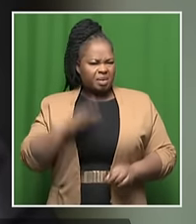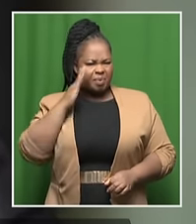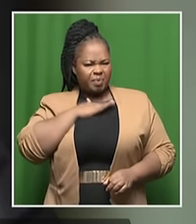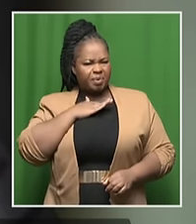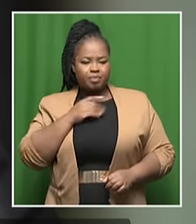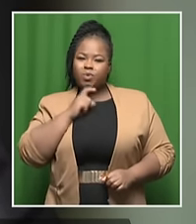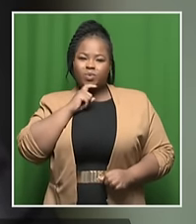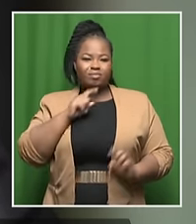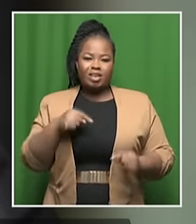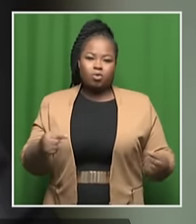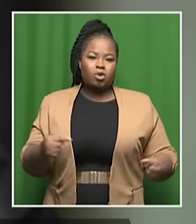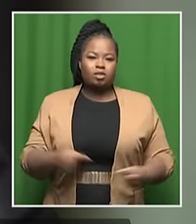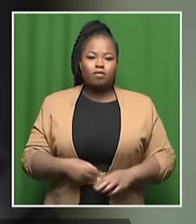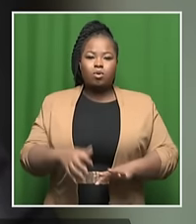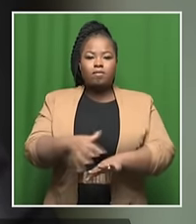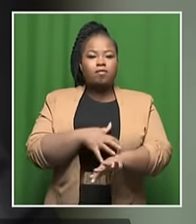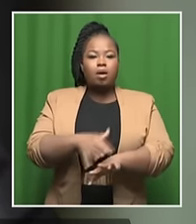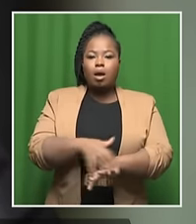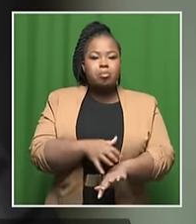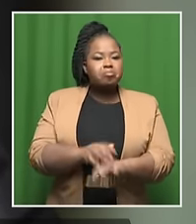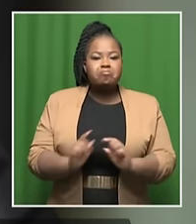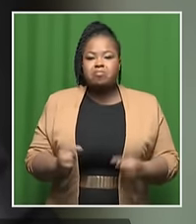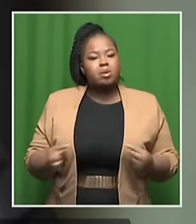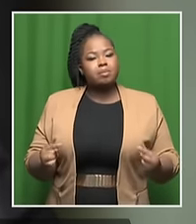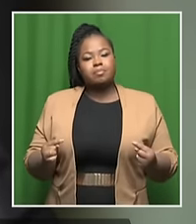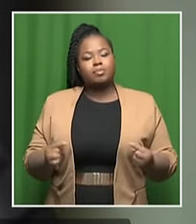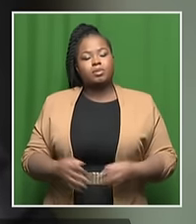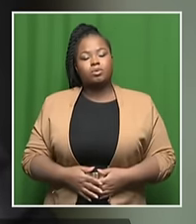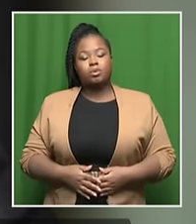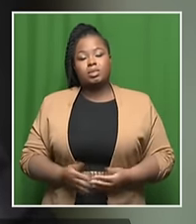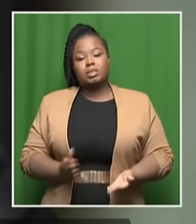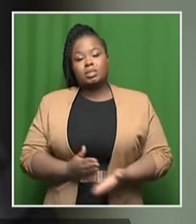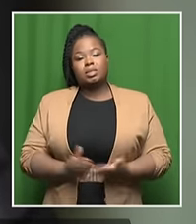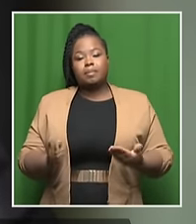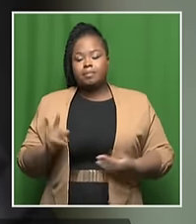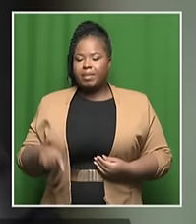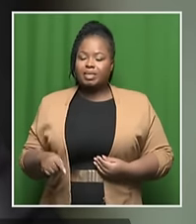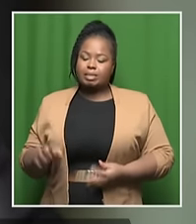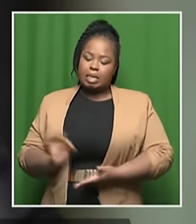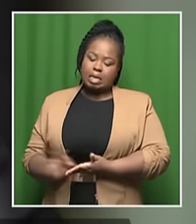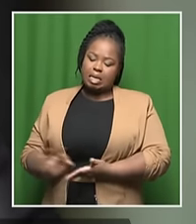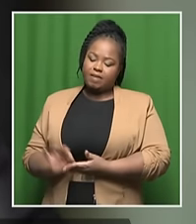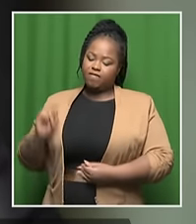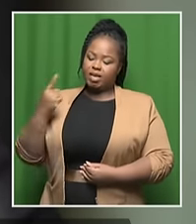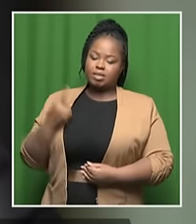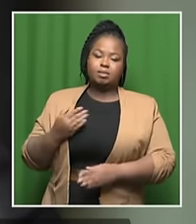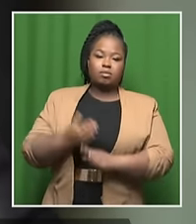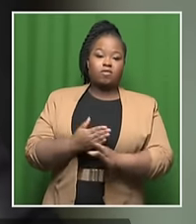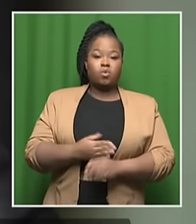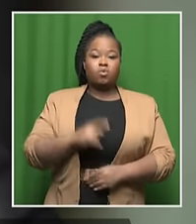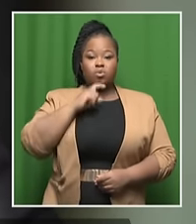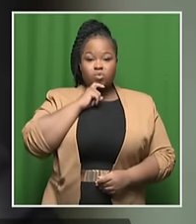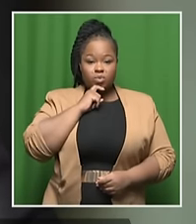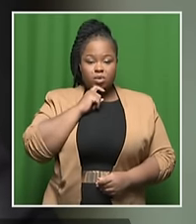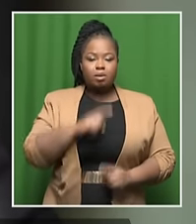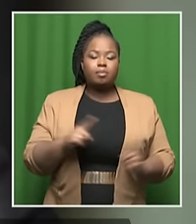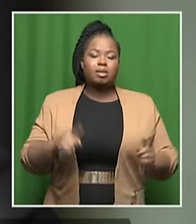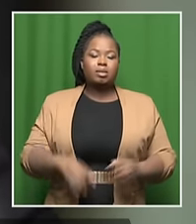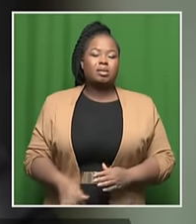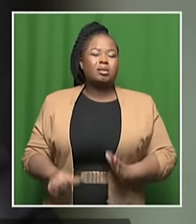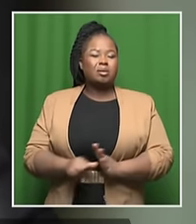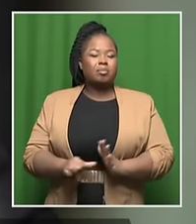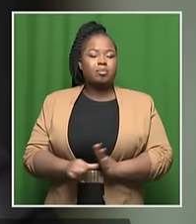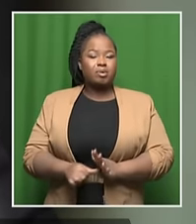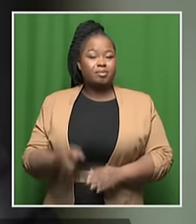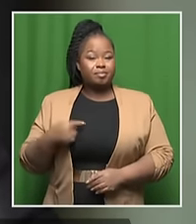irrigation. Industries might have to treat it before it's used. So, that's another issue. But the primary issue